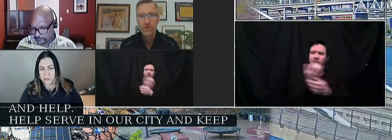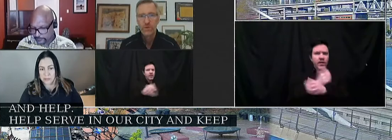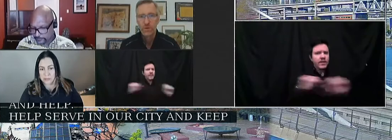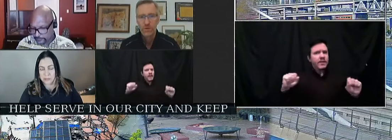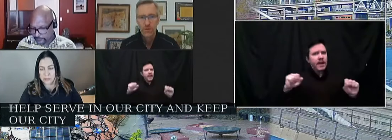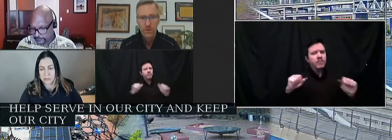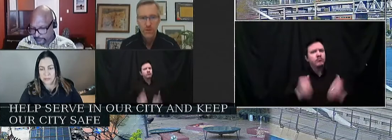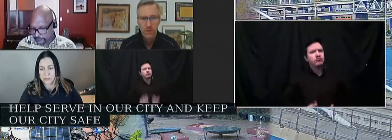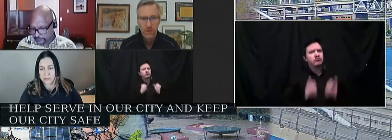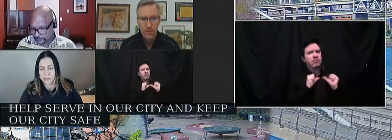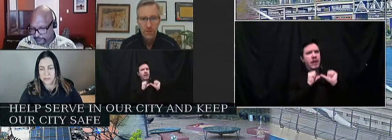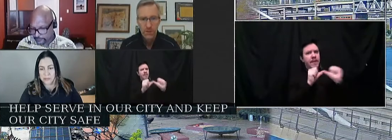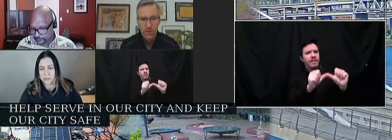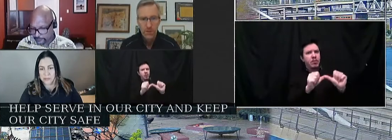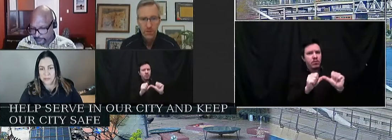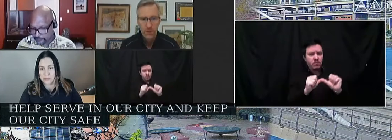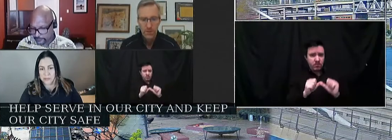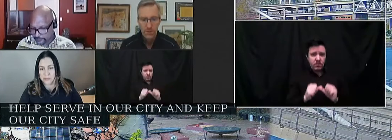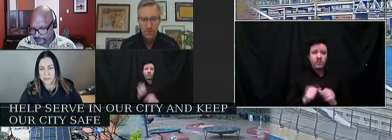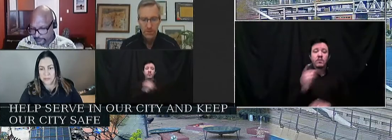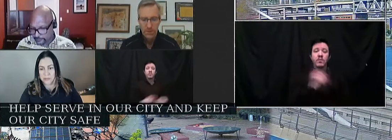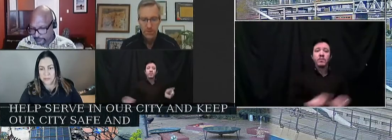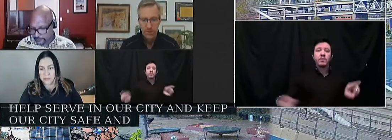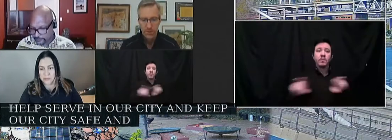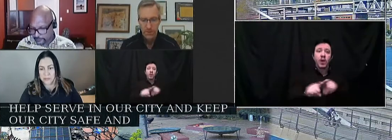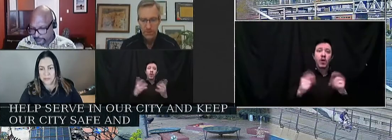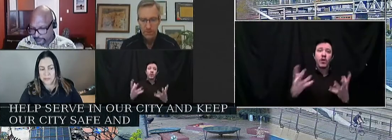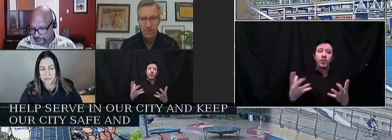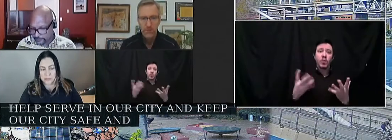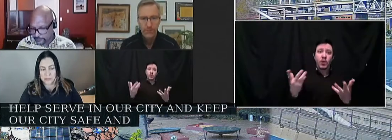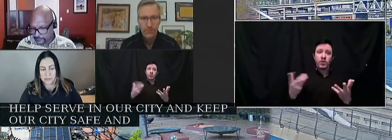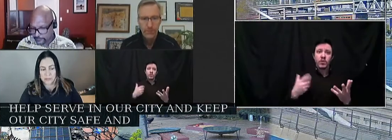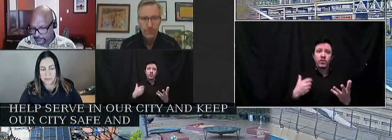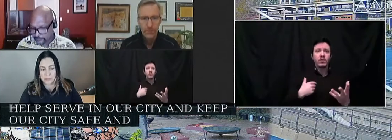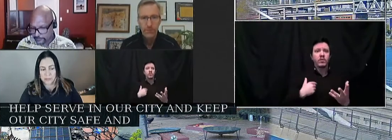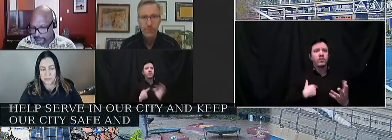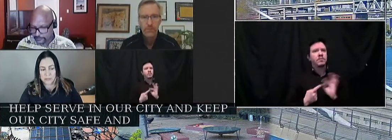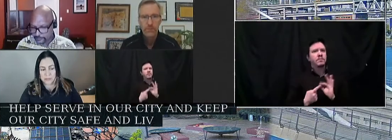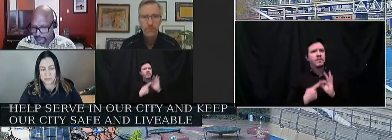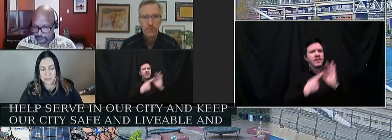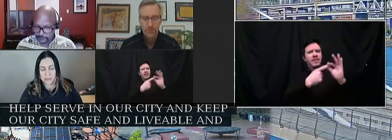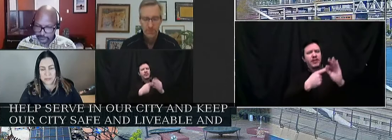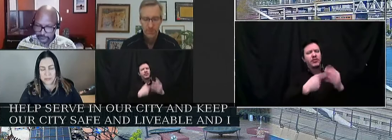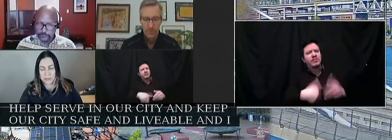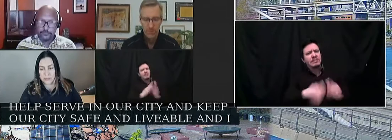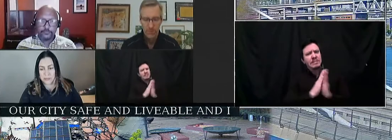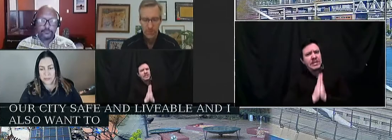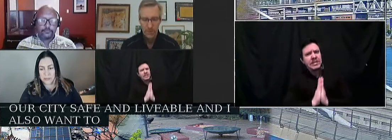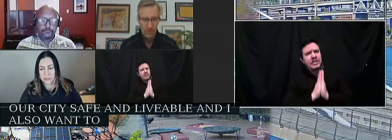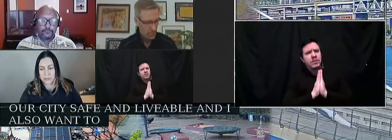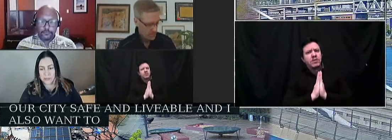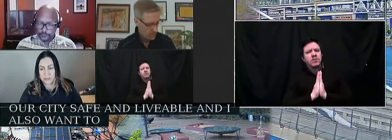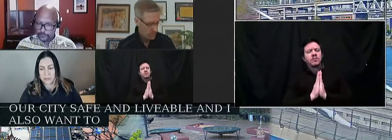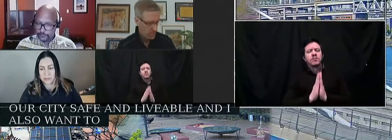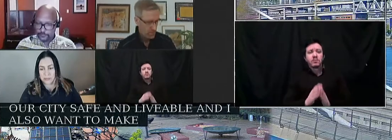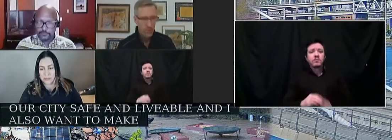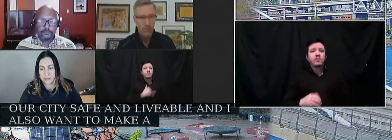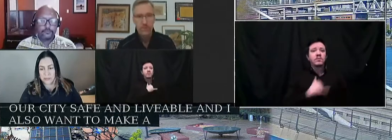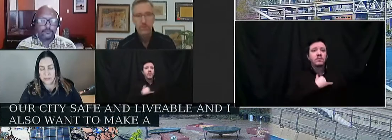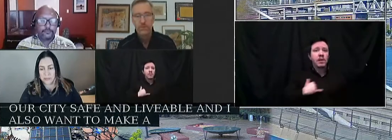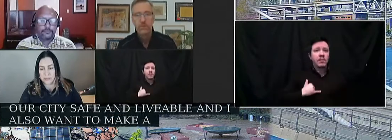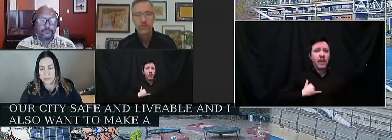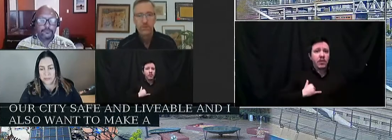livable. And I also want to make a special plea to the mayor